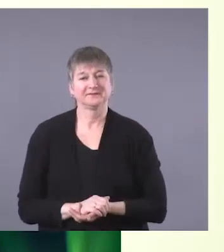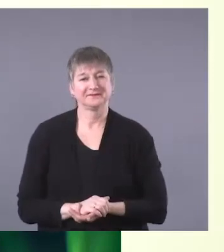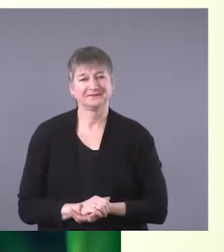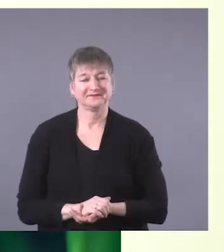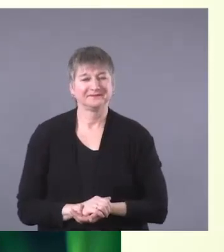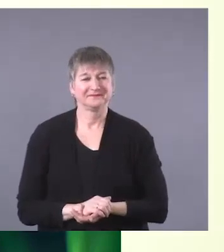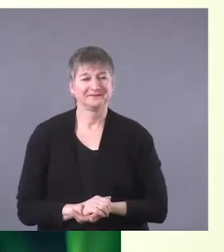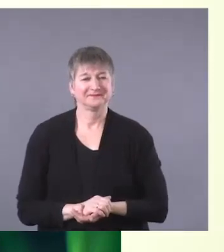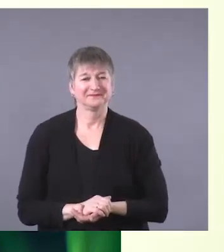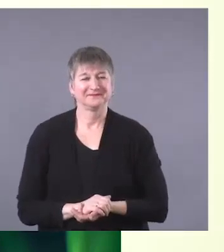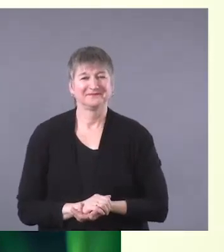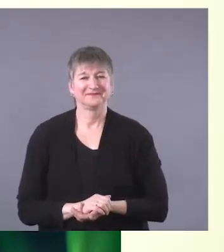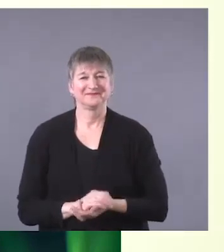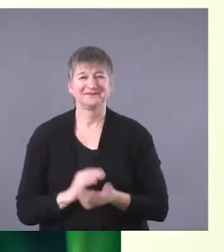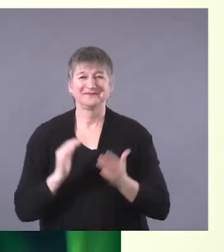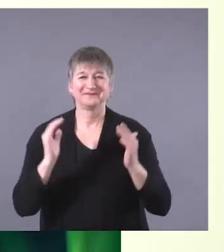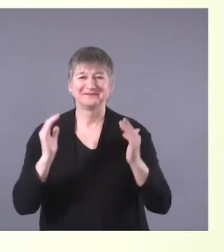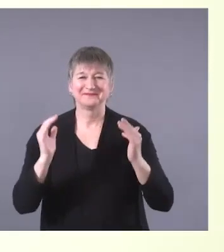Next slide.